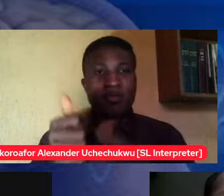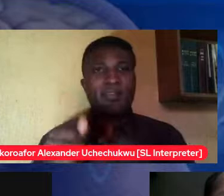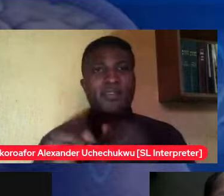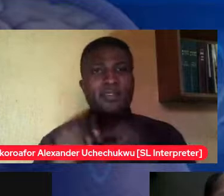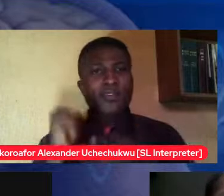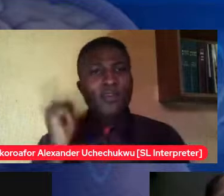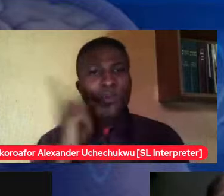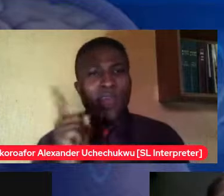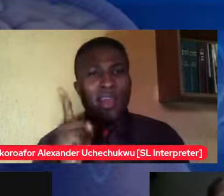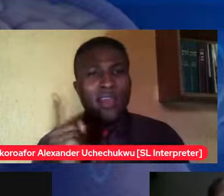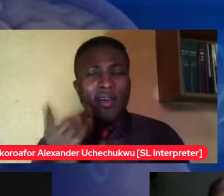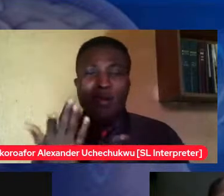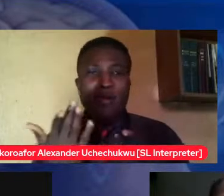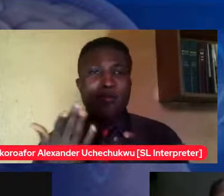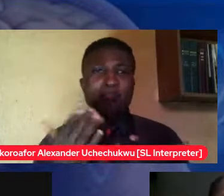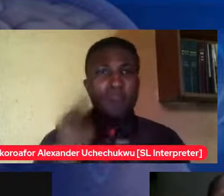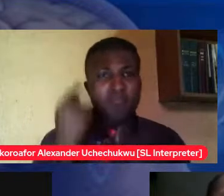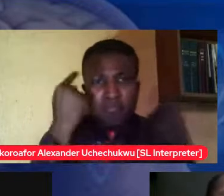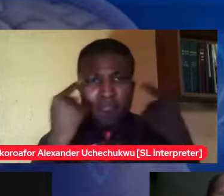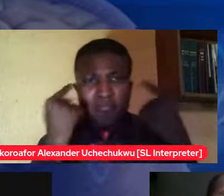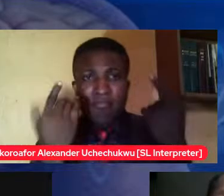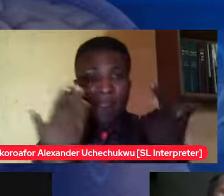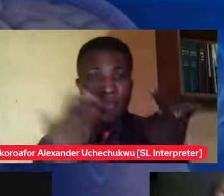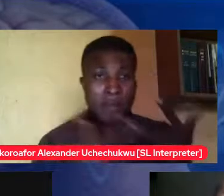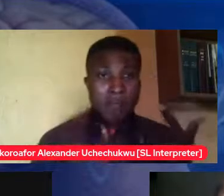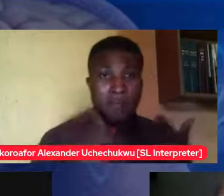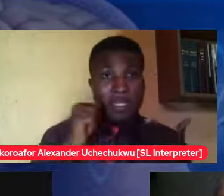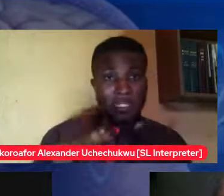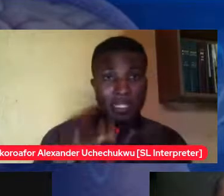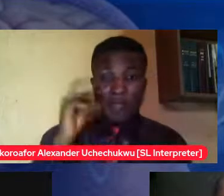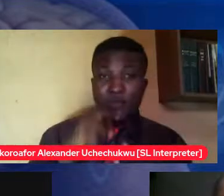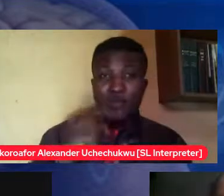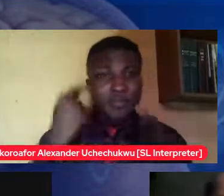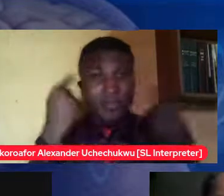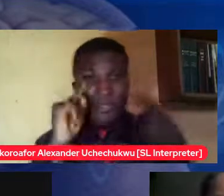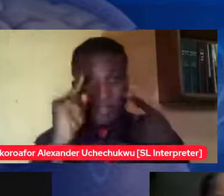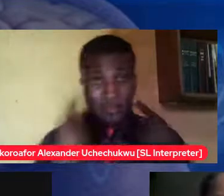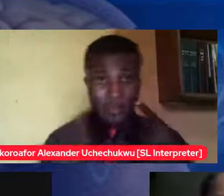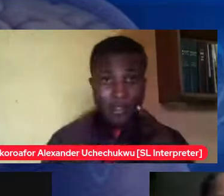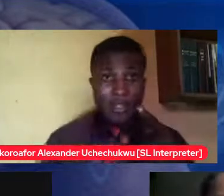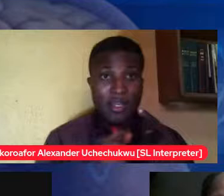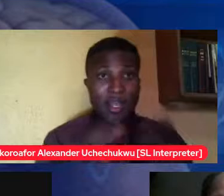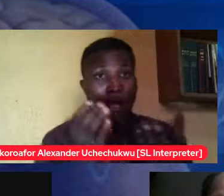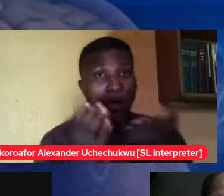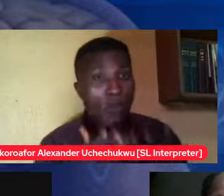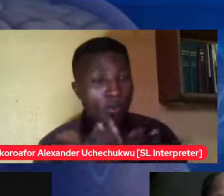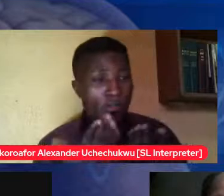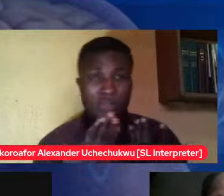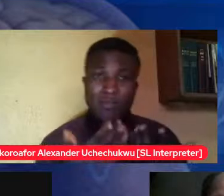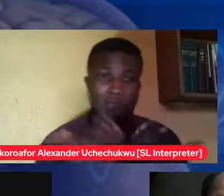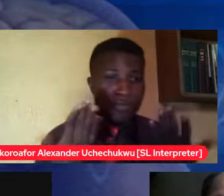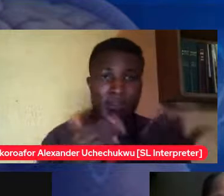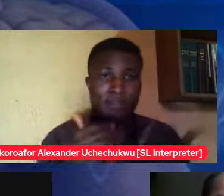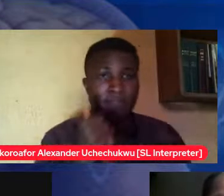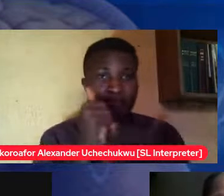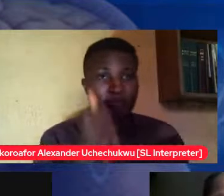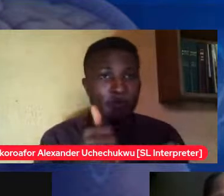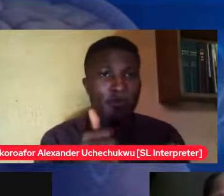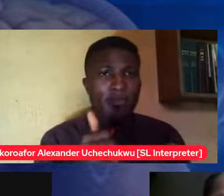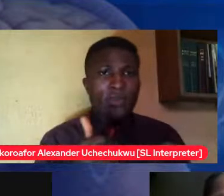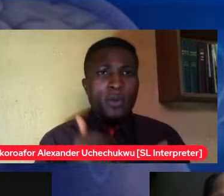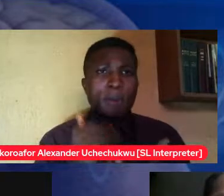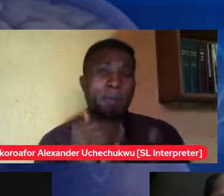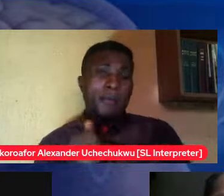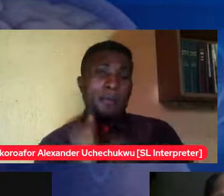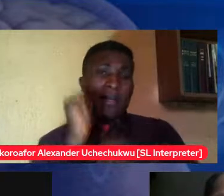speak alone oh my child not it's only i just want physiotherapy holistically what i mean beyond that age it's going to get to the age